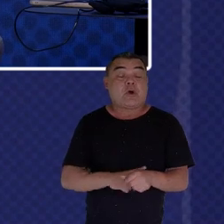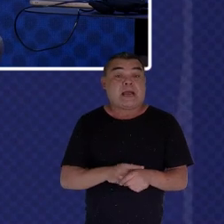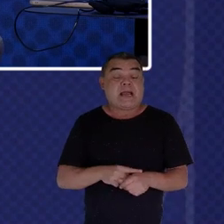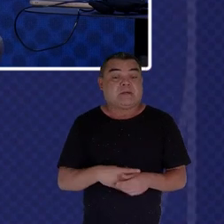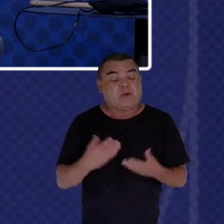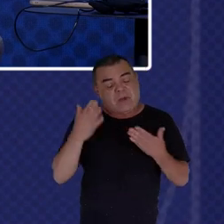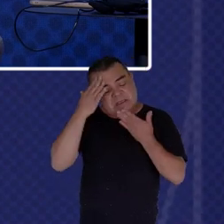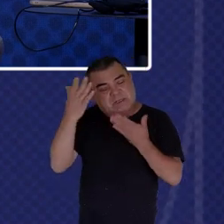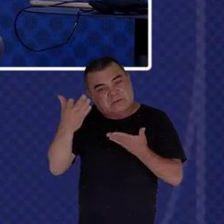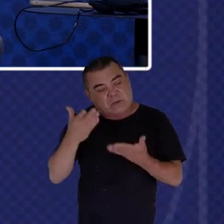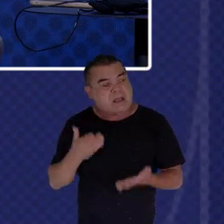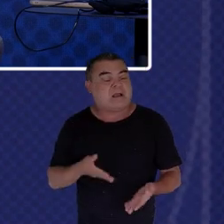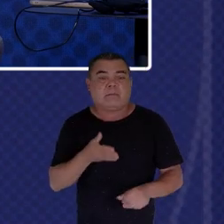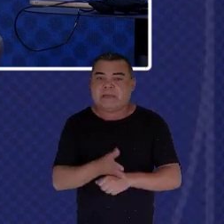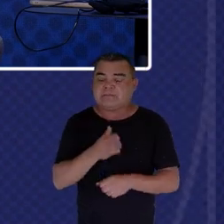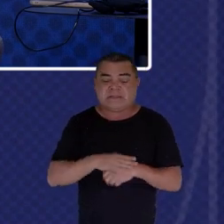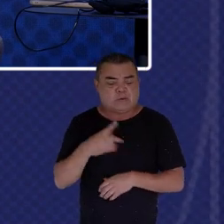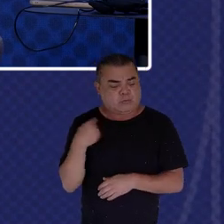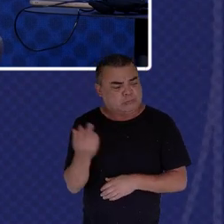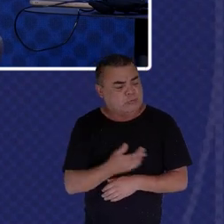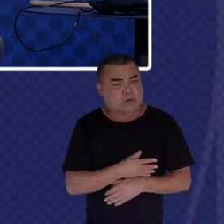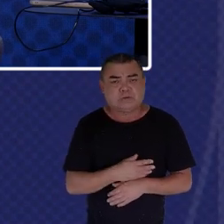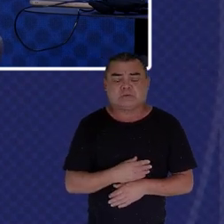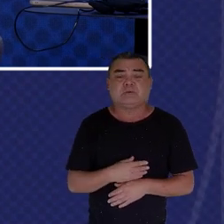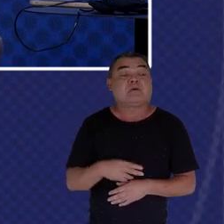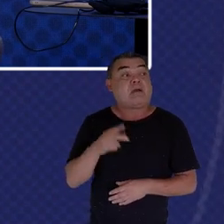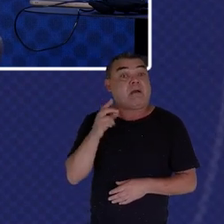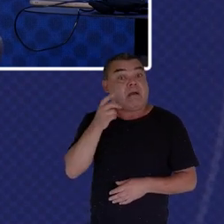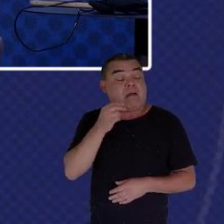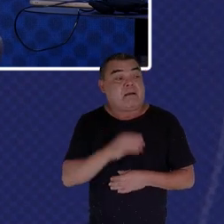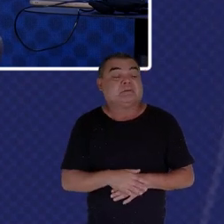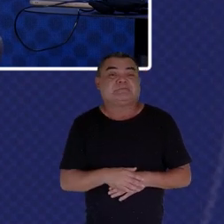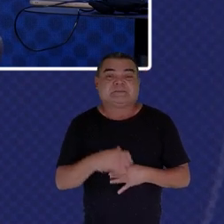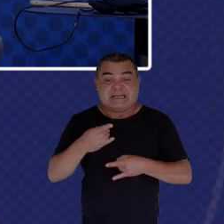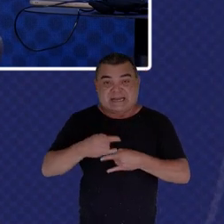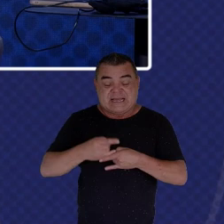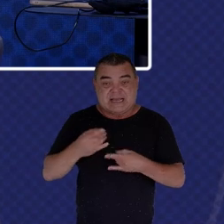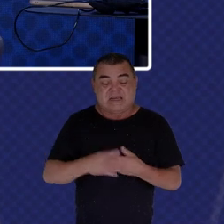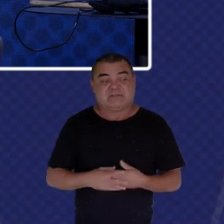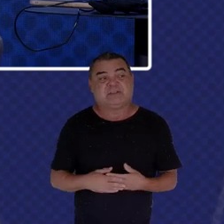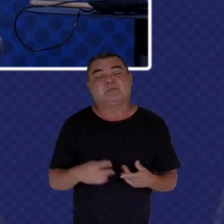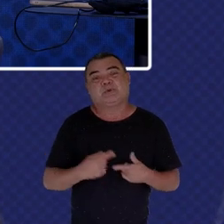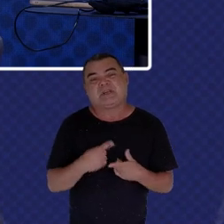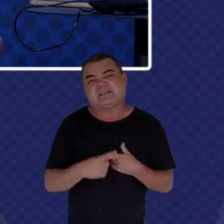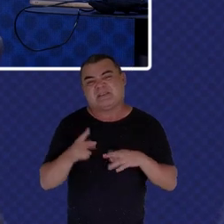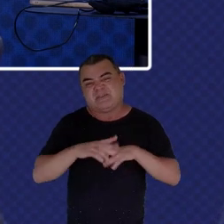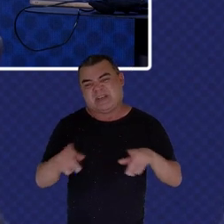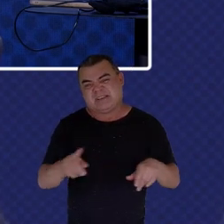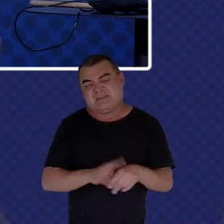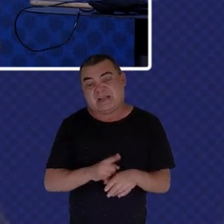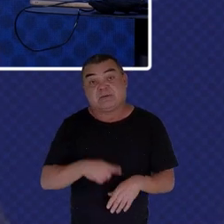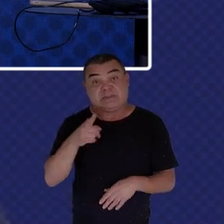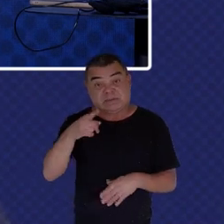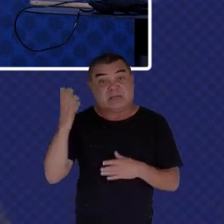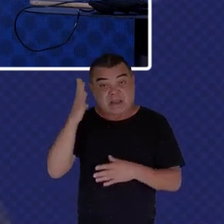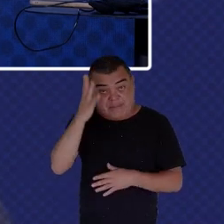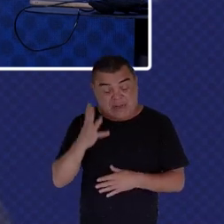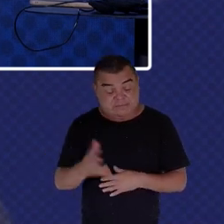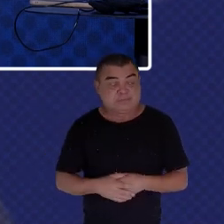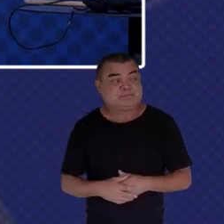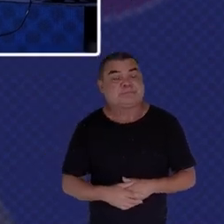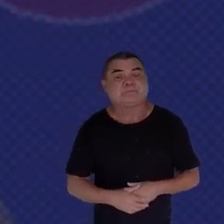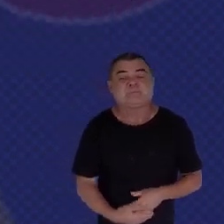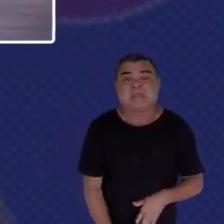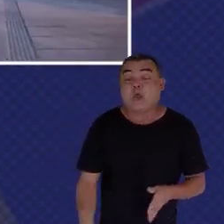live with us Considering the time difference Thank you so much The floor is all yours Thank you very much,